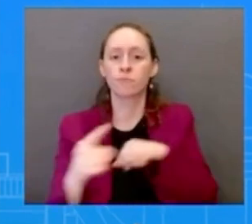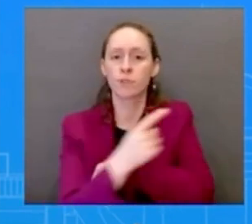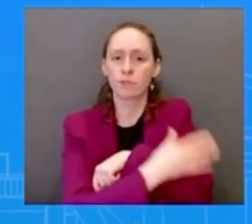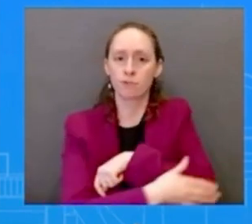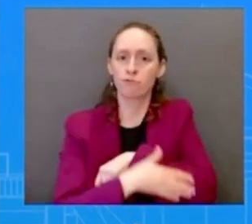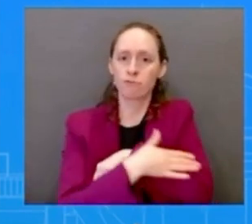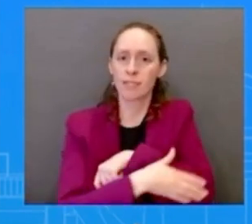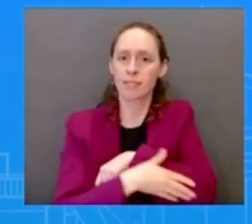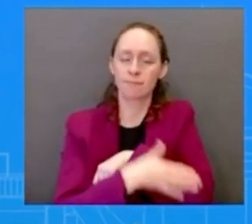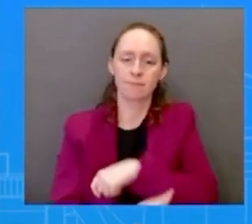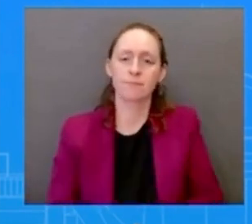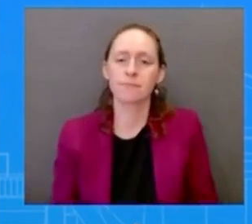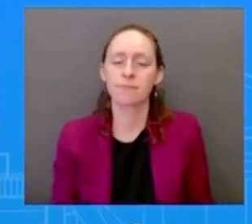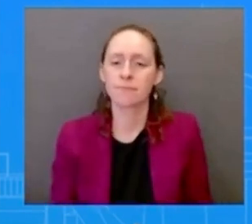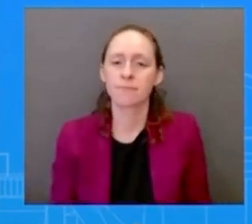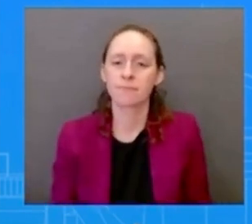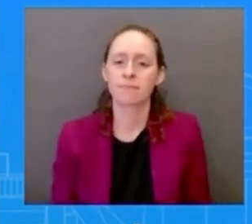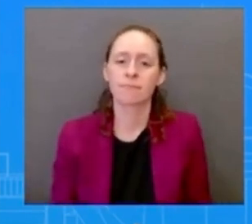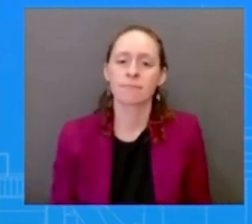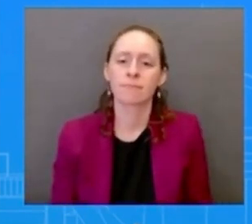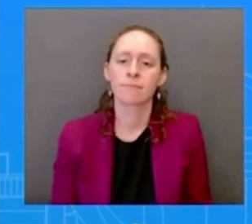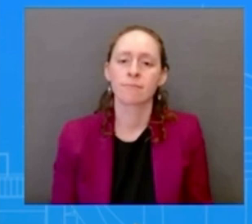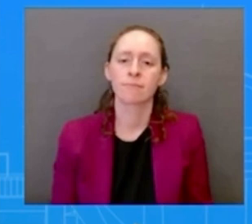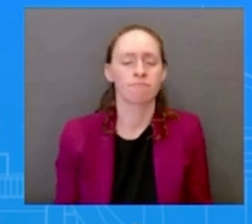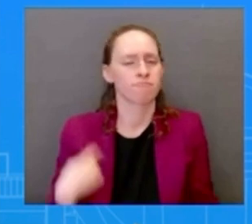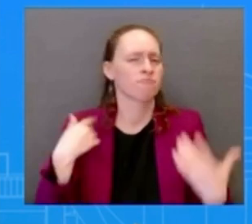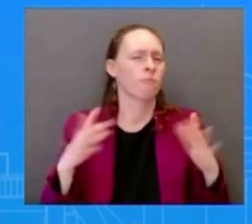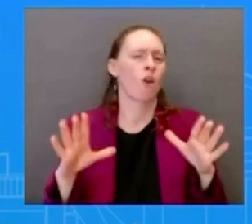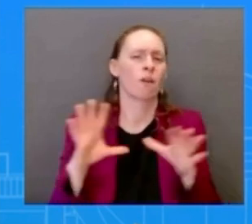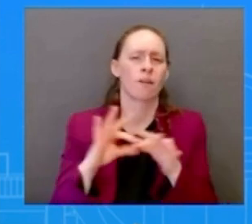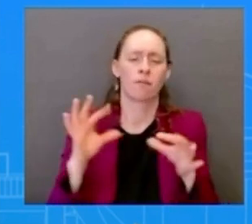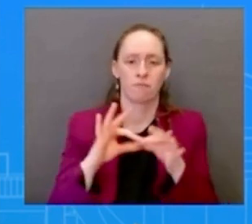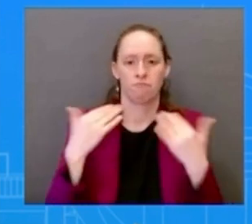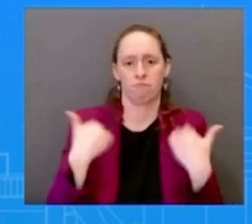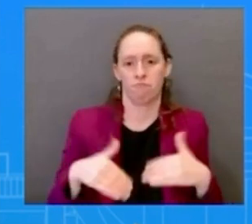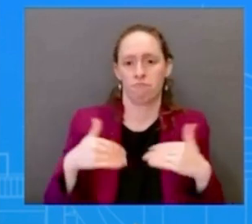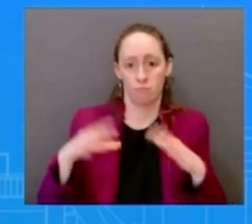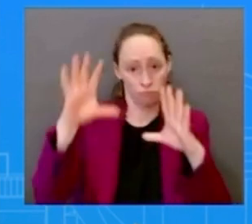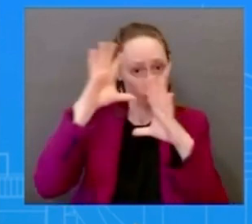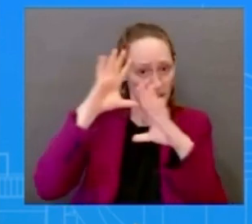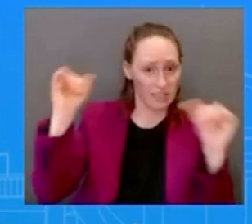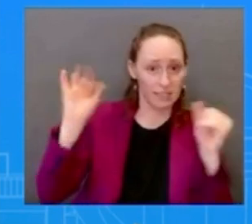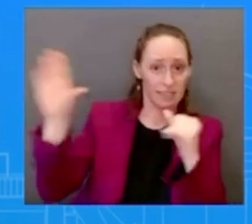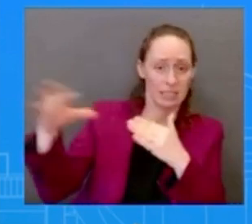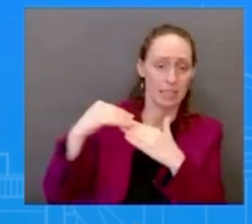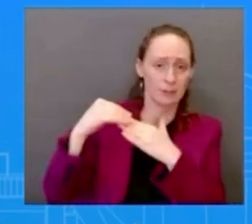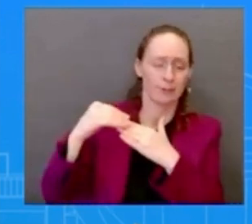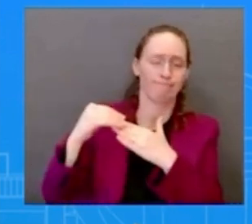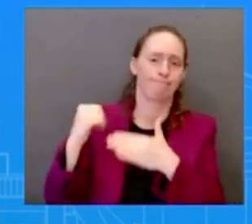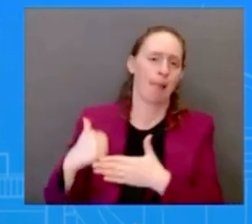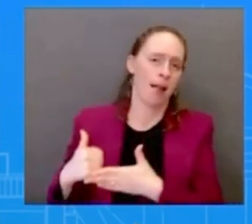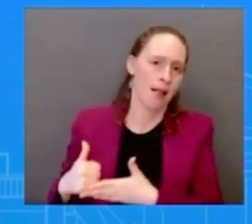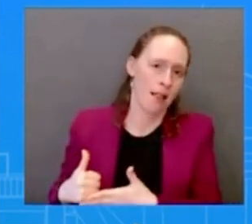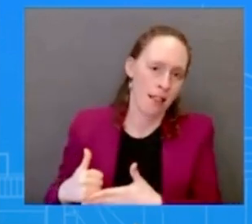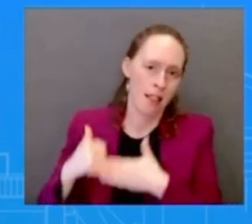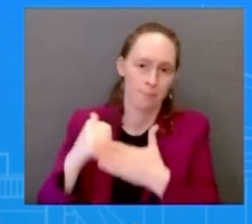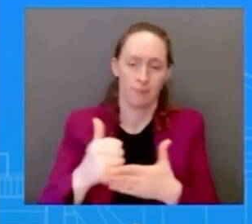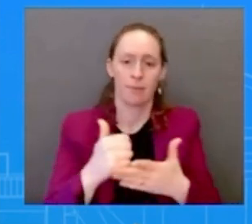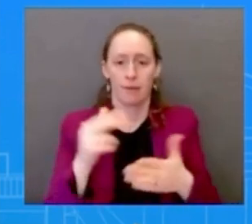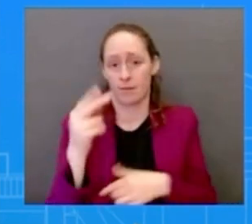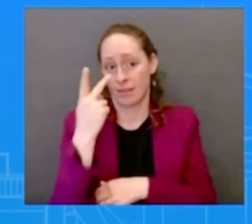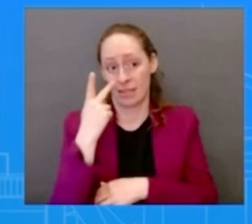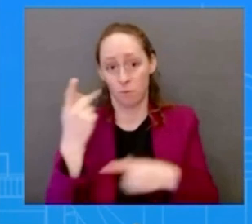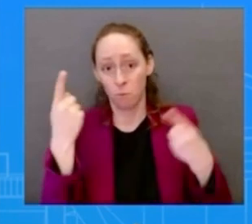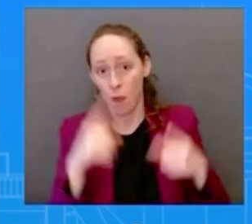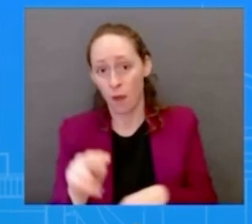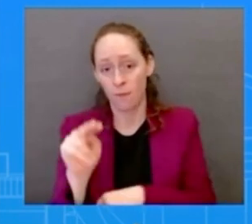and because of the president's leadership you've seen uh you've seen nato uh be unified you've seen the west be unified uh to commit it to